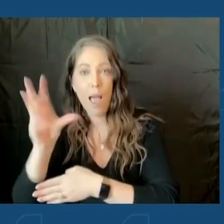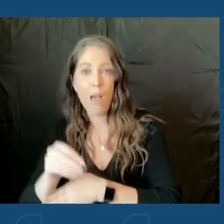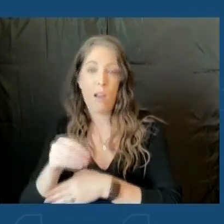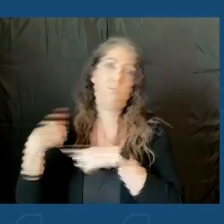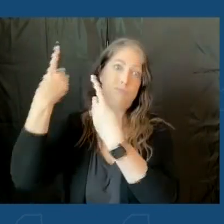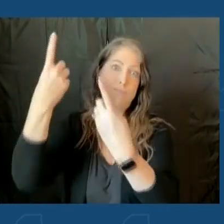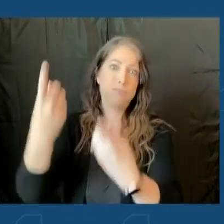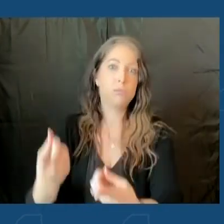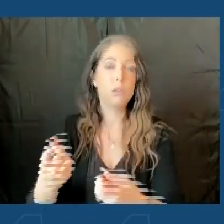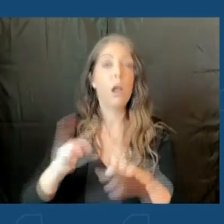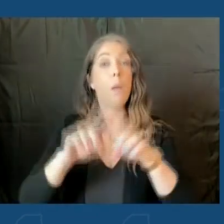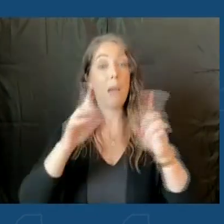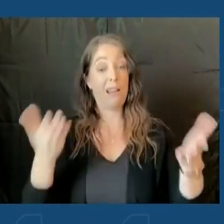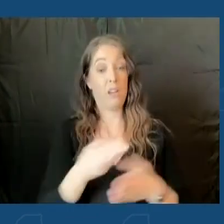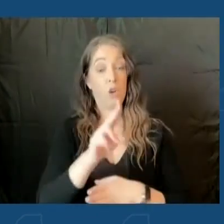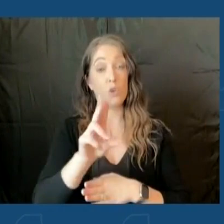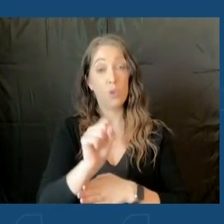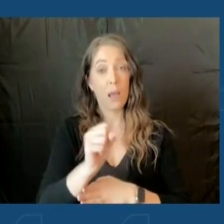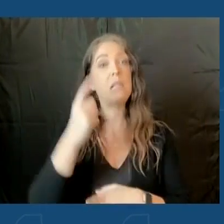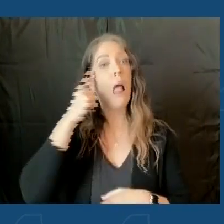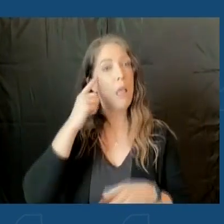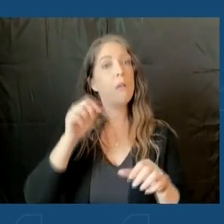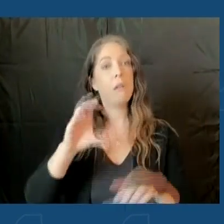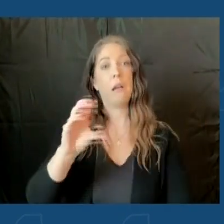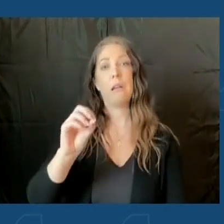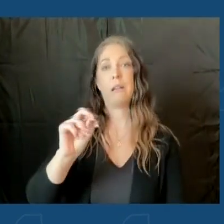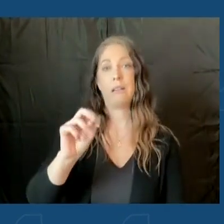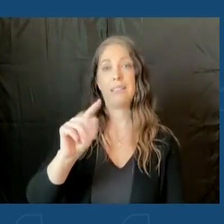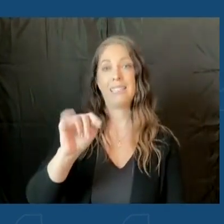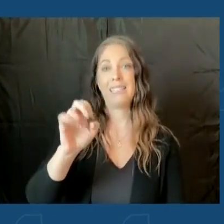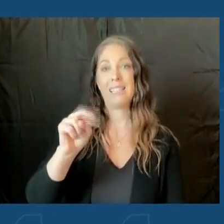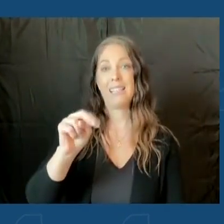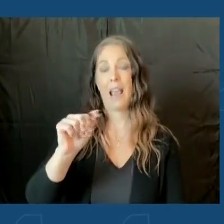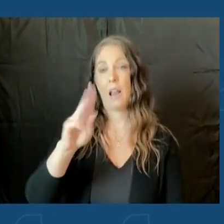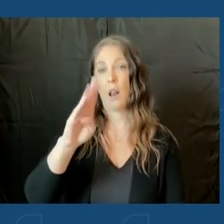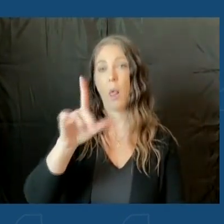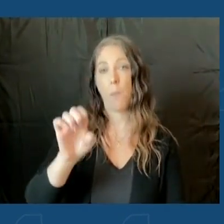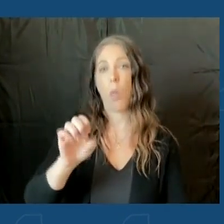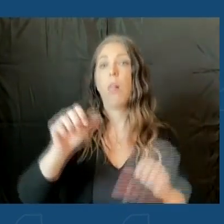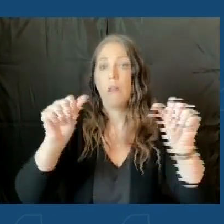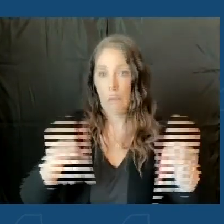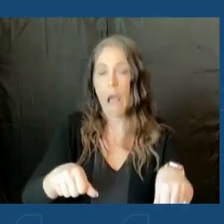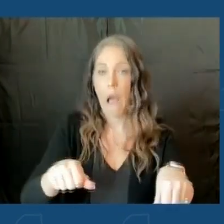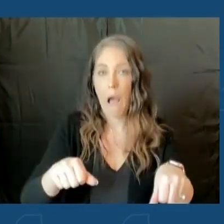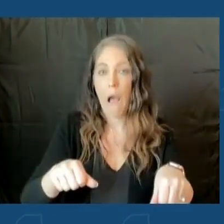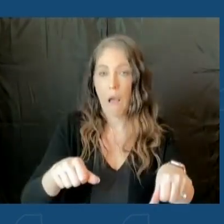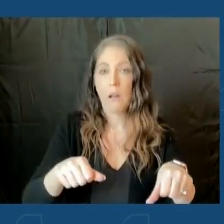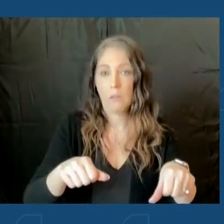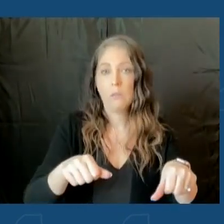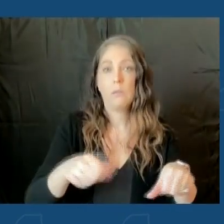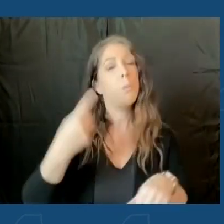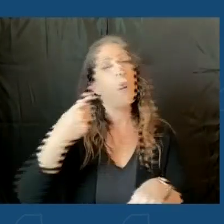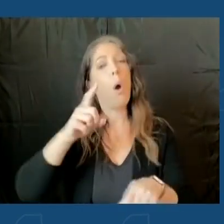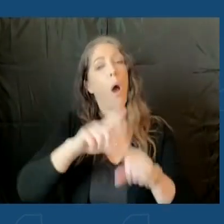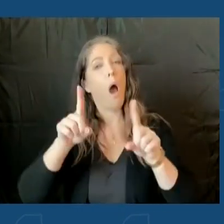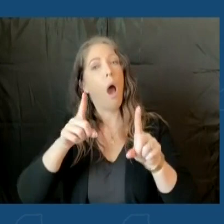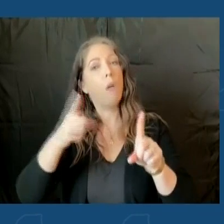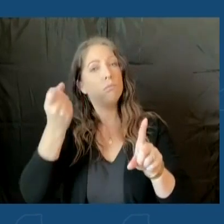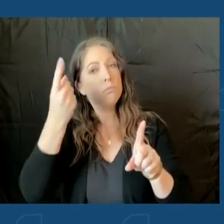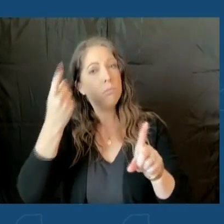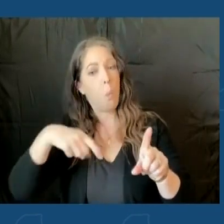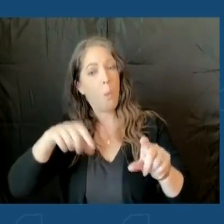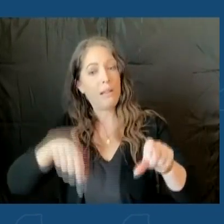I consider it containable. But we have to act and we have to think about prevention as well as vaccination,